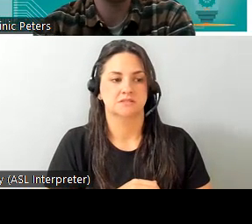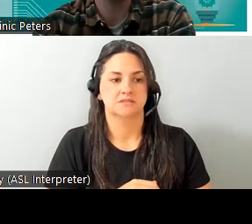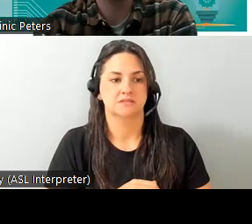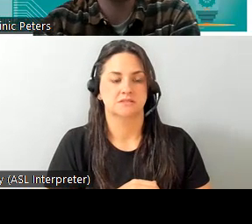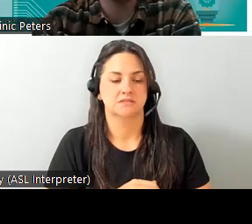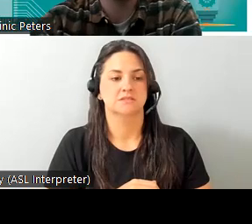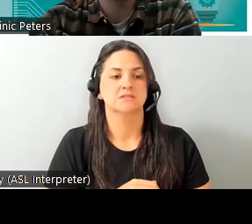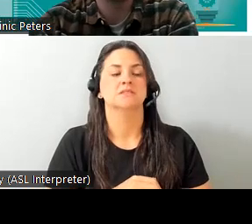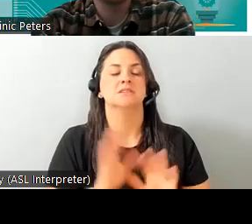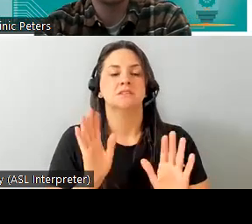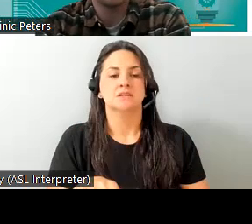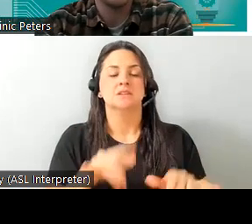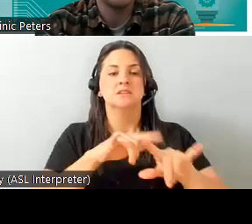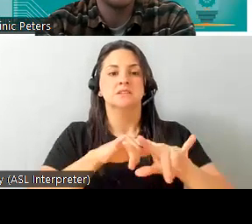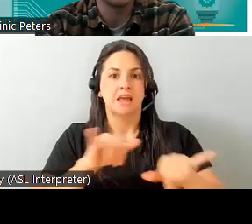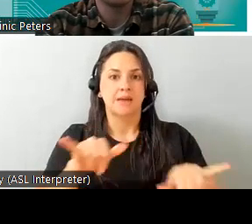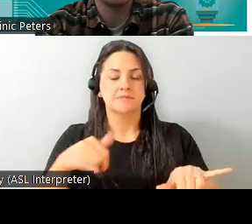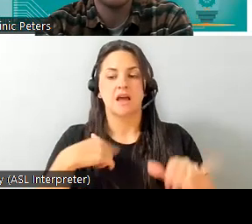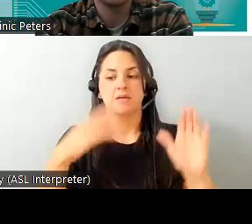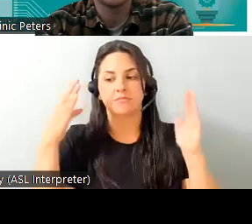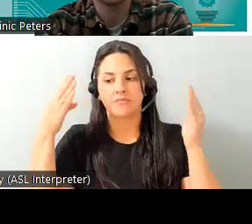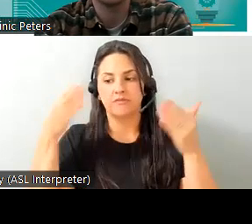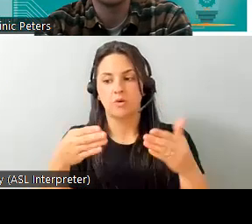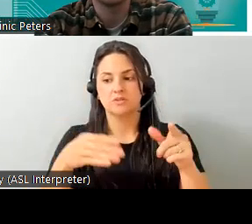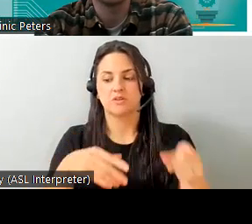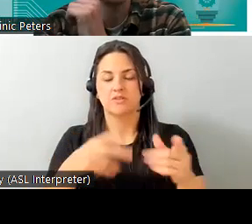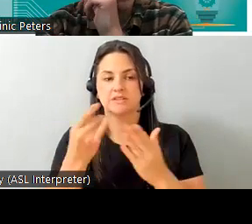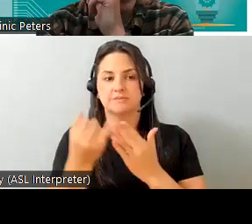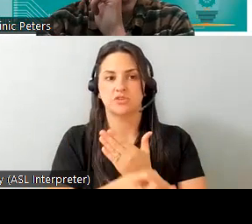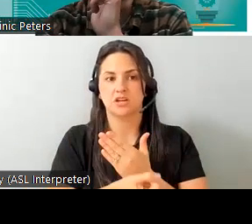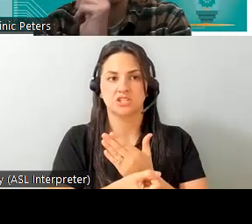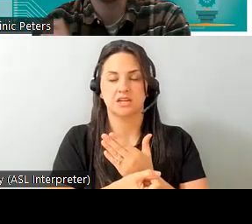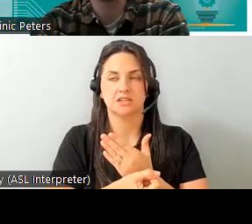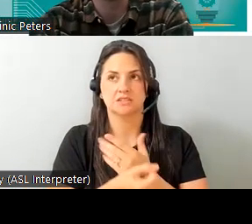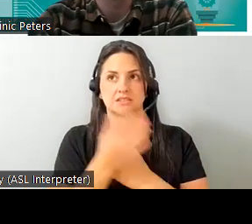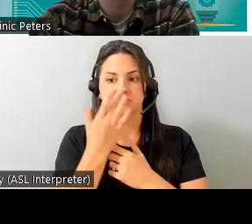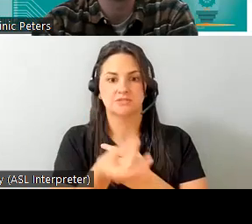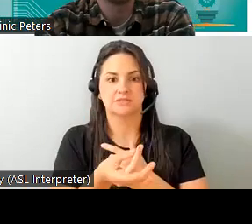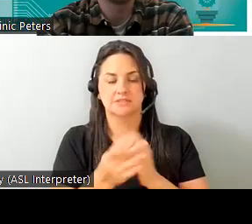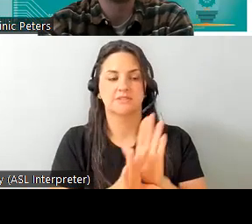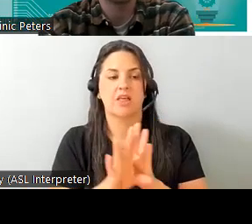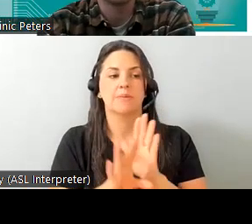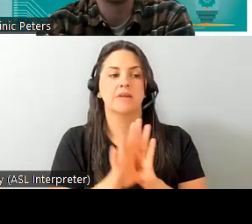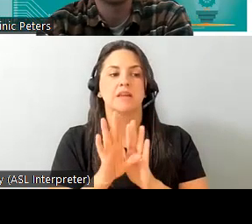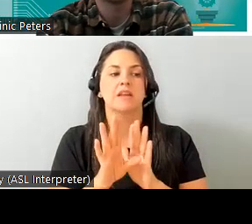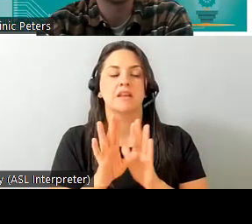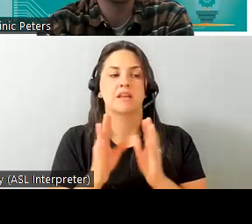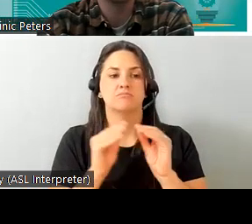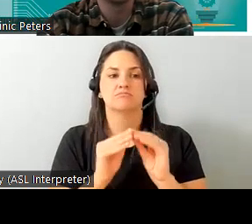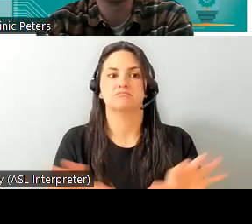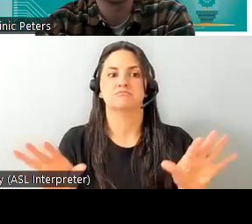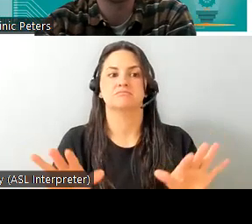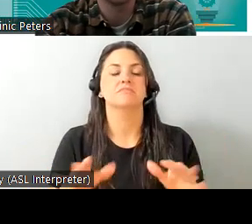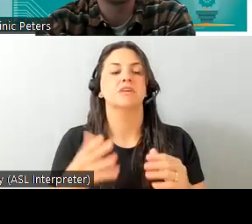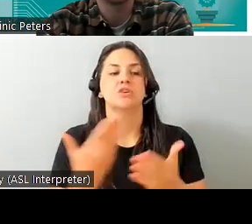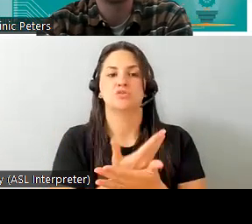around the same time as we began working on this project a really interesting development was unveiled in the smart home space and this